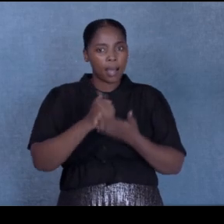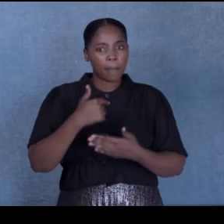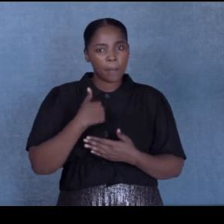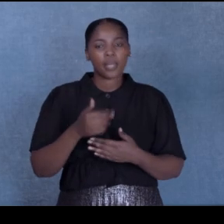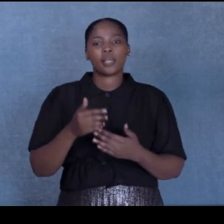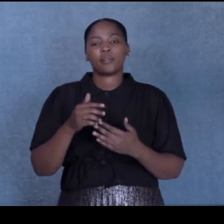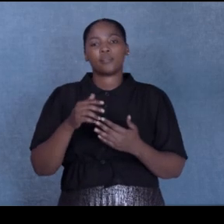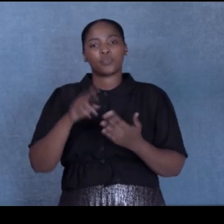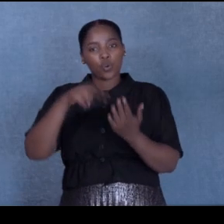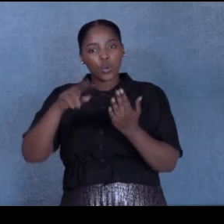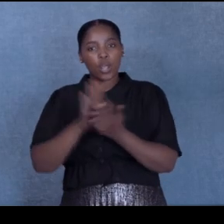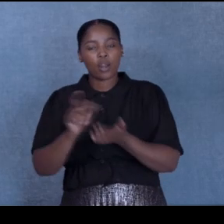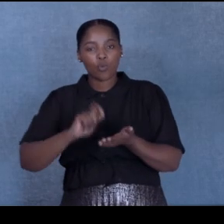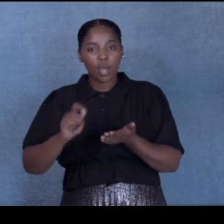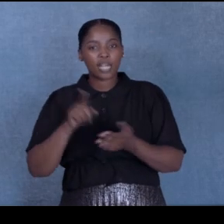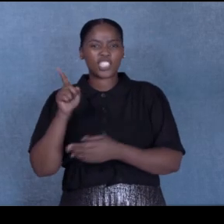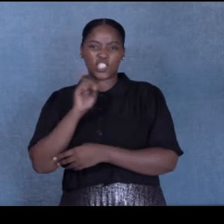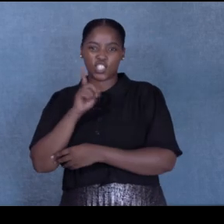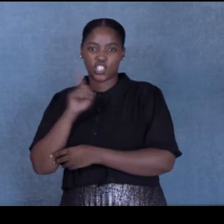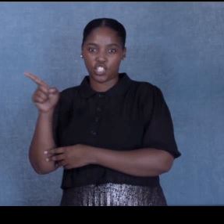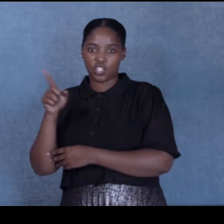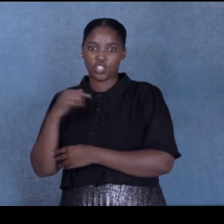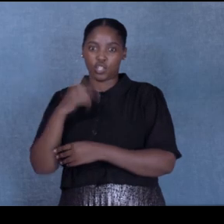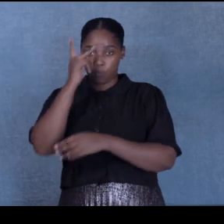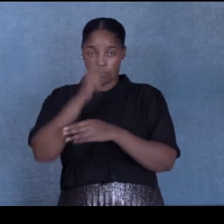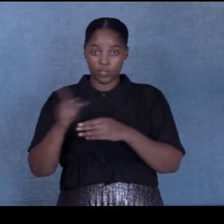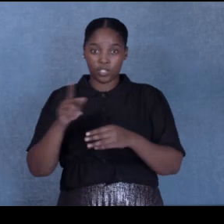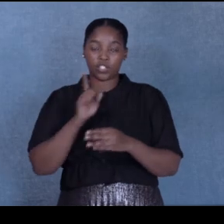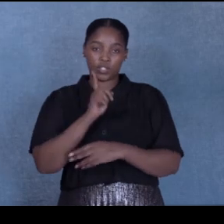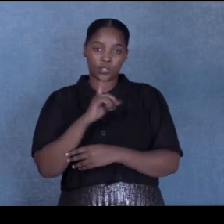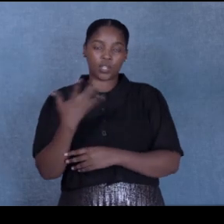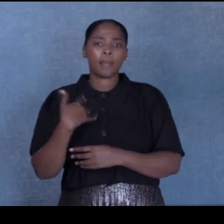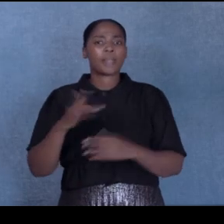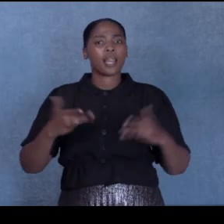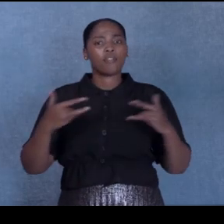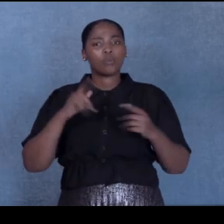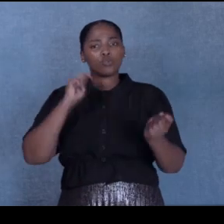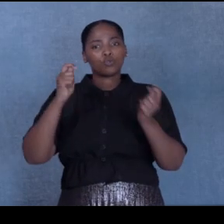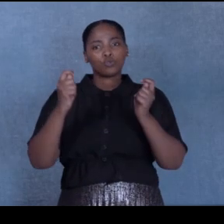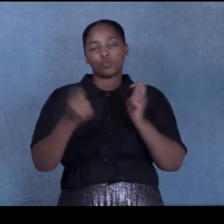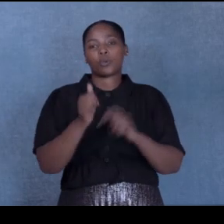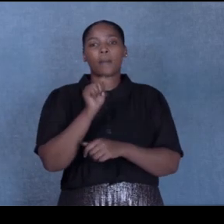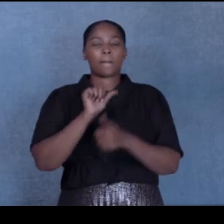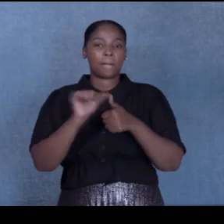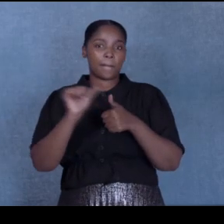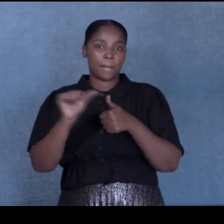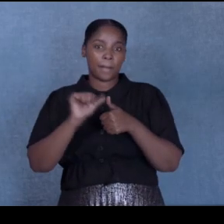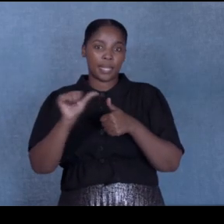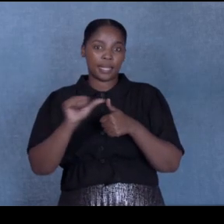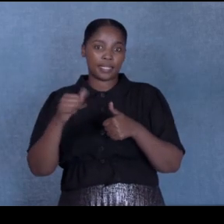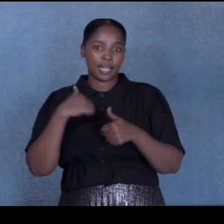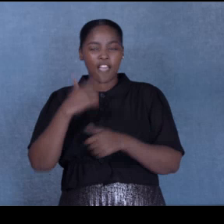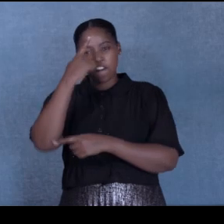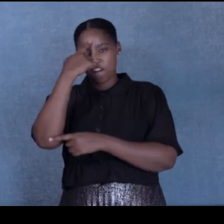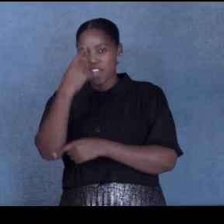My grandfather helped me with maths. And my life started getting better. My faith, I got faith